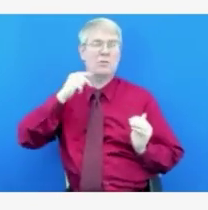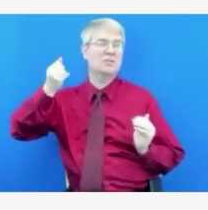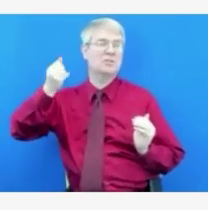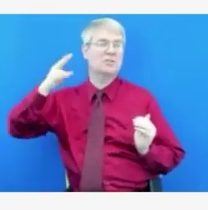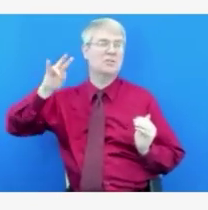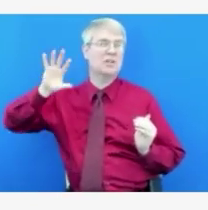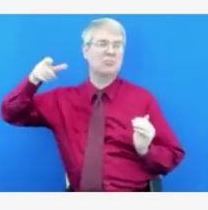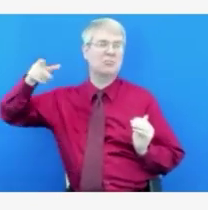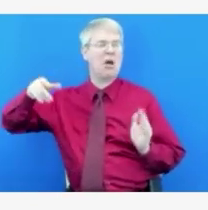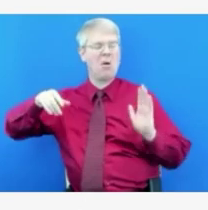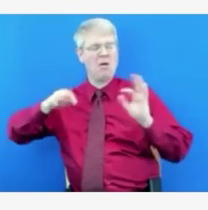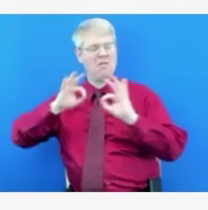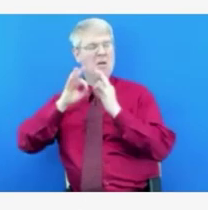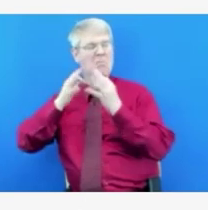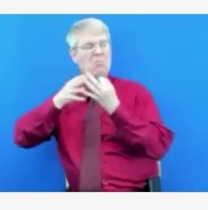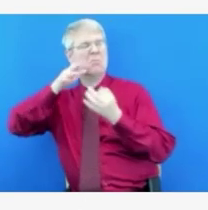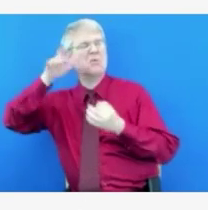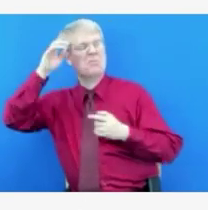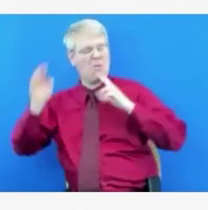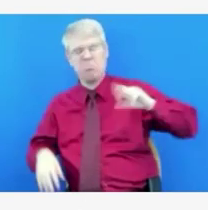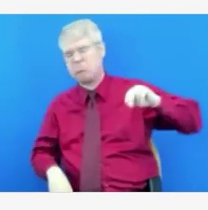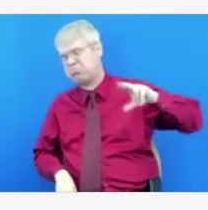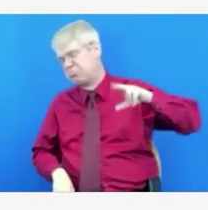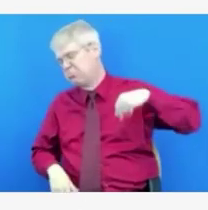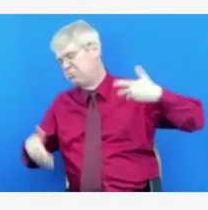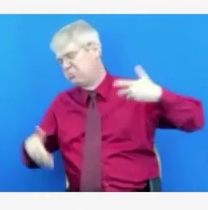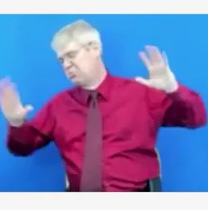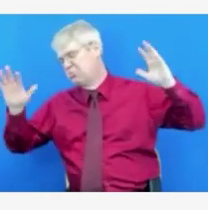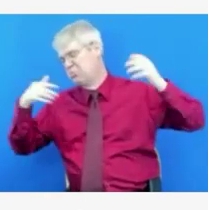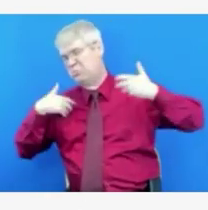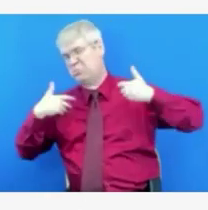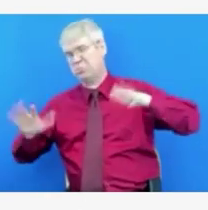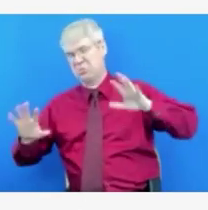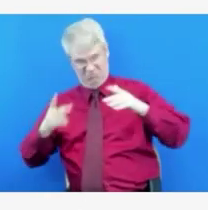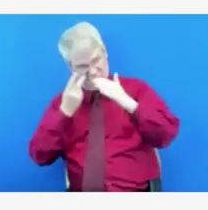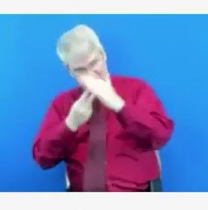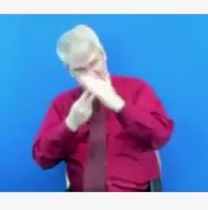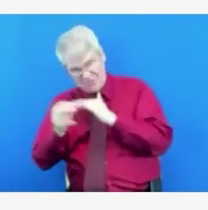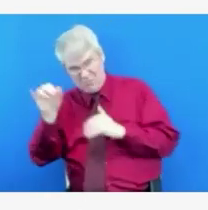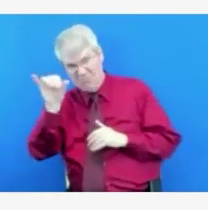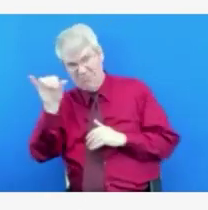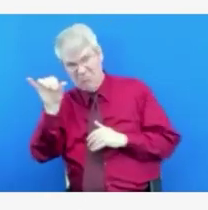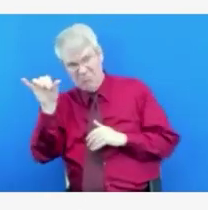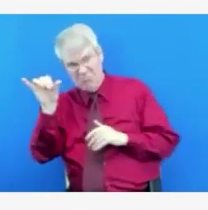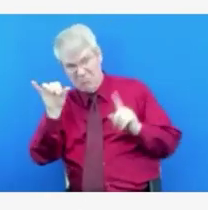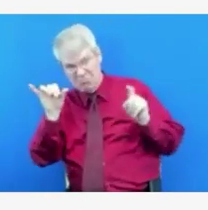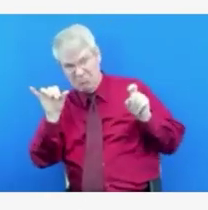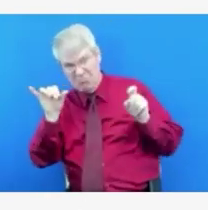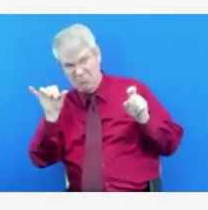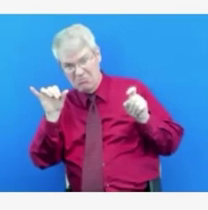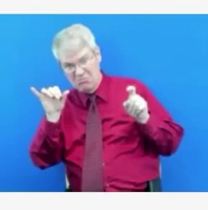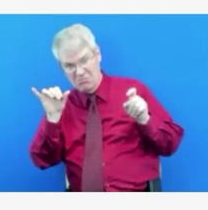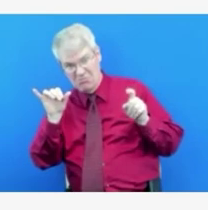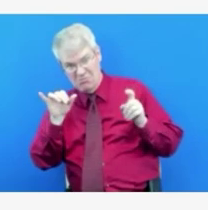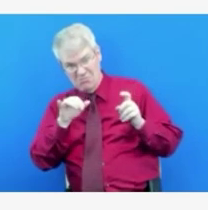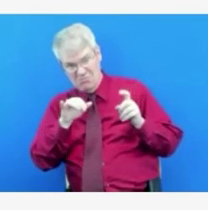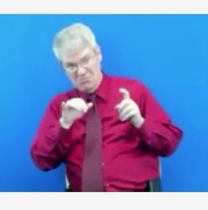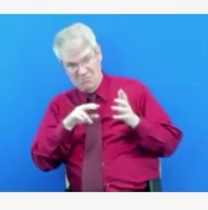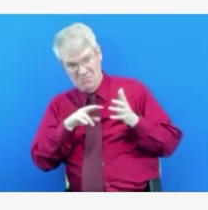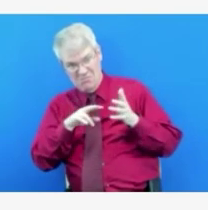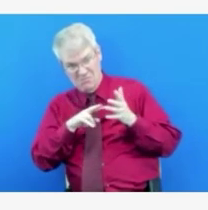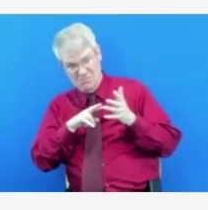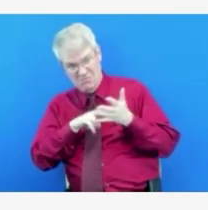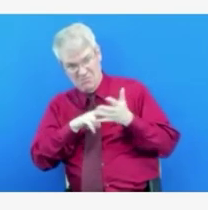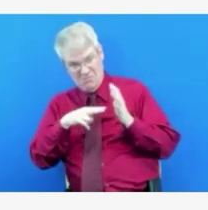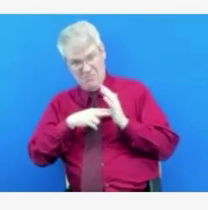uptake and a clear gulf between the vaccination rates for the kids and the adults, the 30